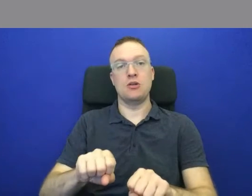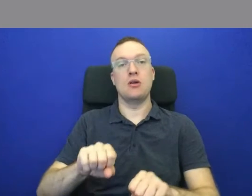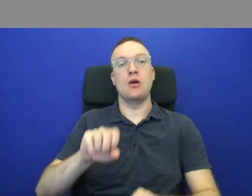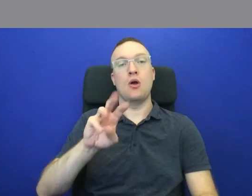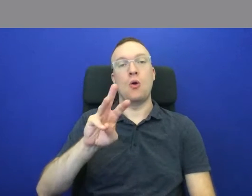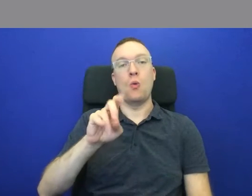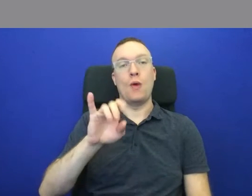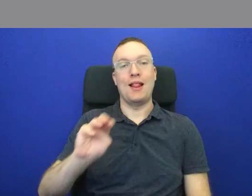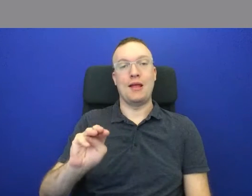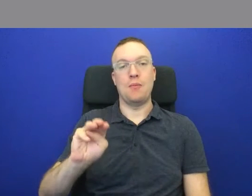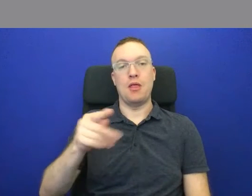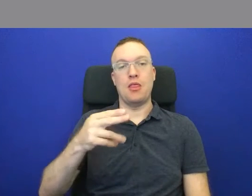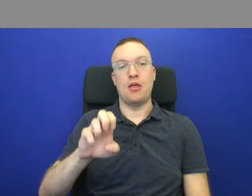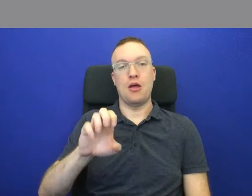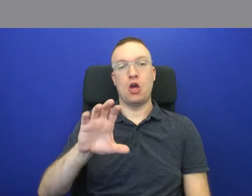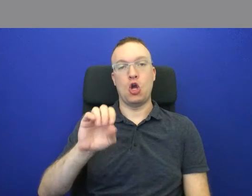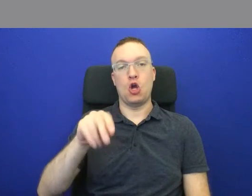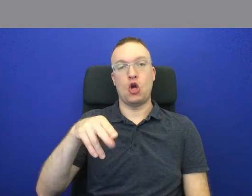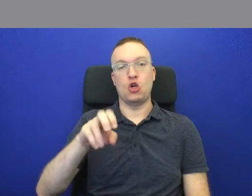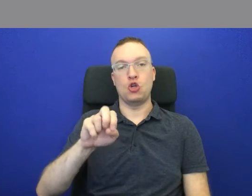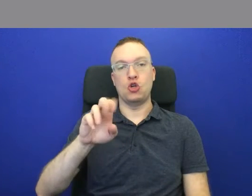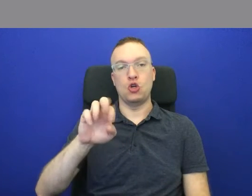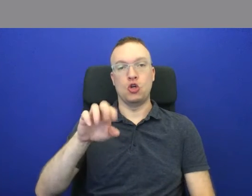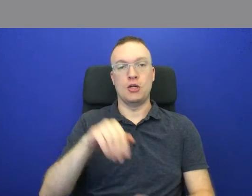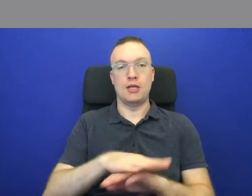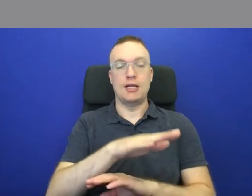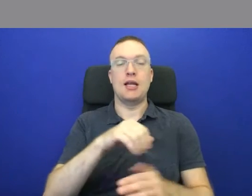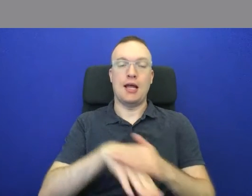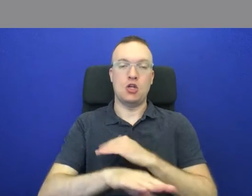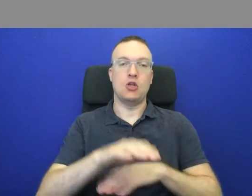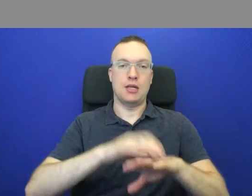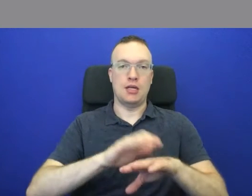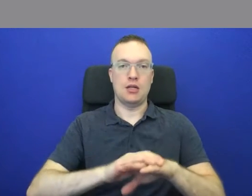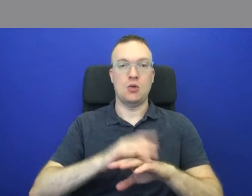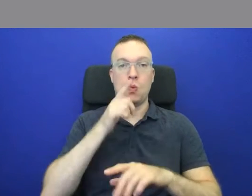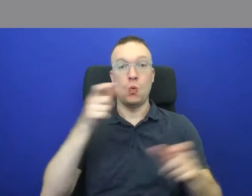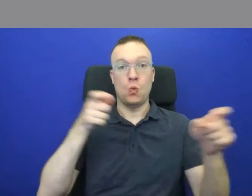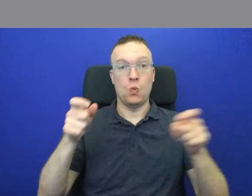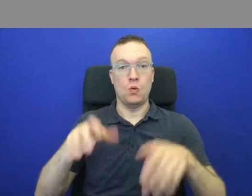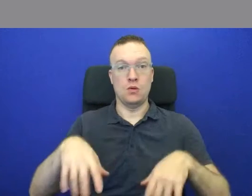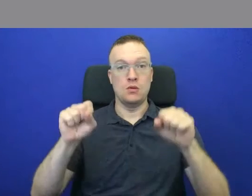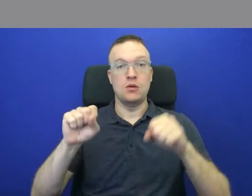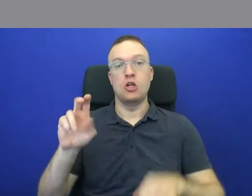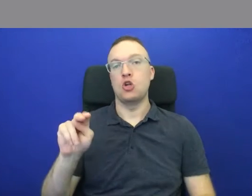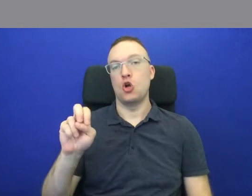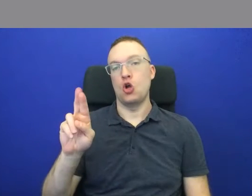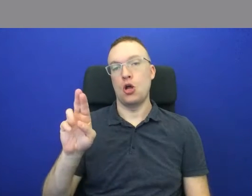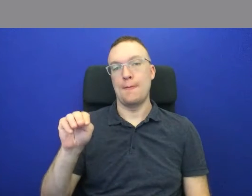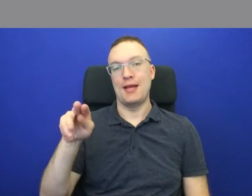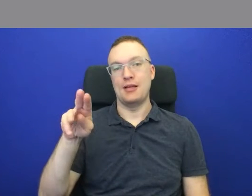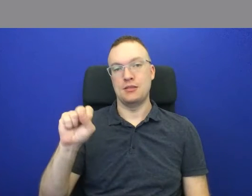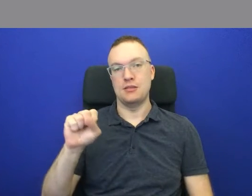came into England, the Normans became the ruling class of the British Island.